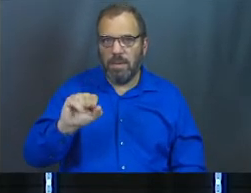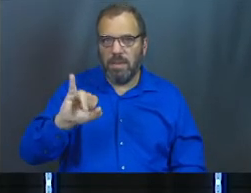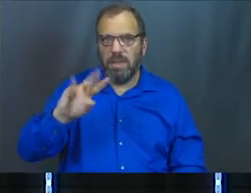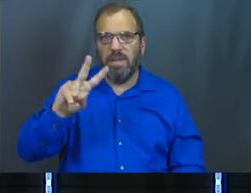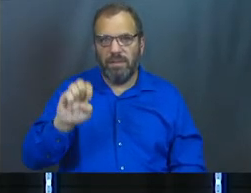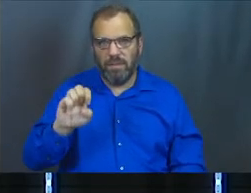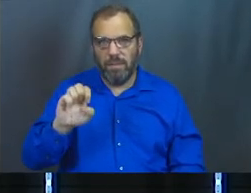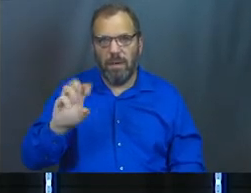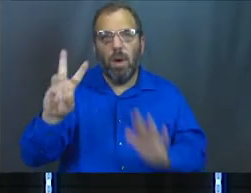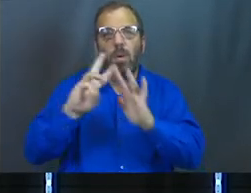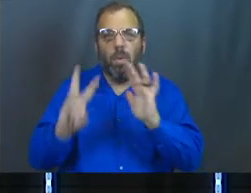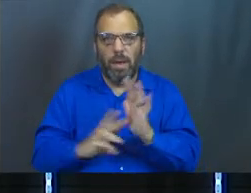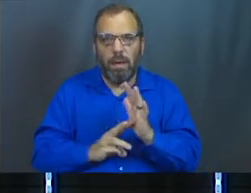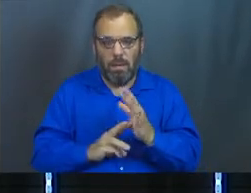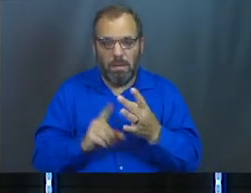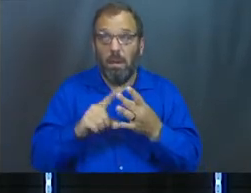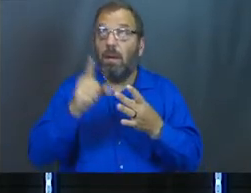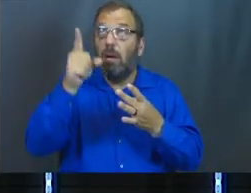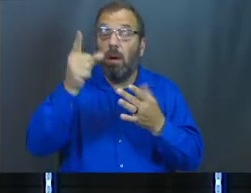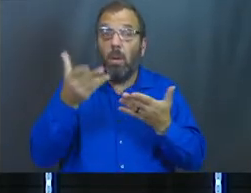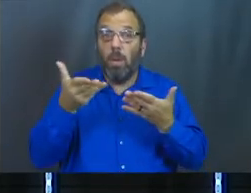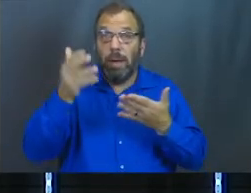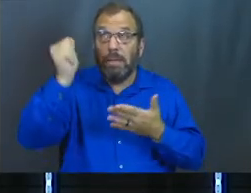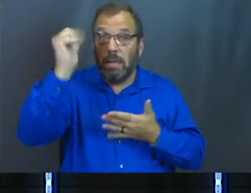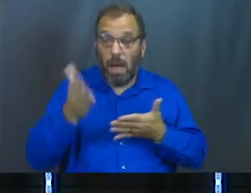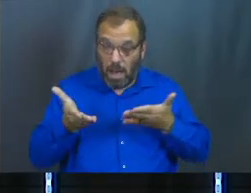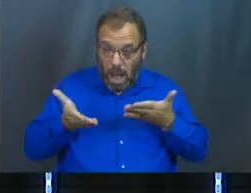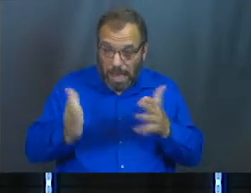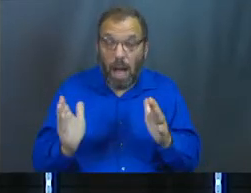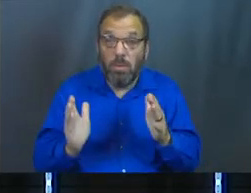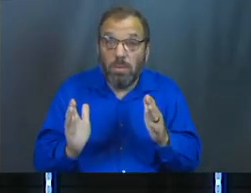will of God. What God allows.